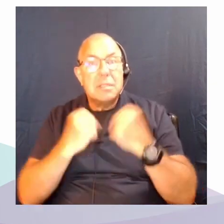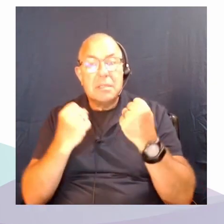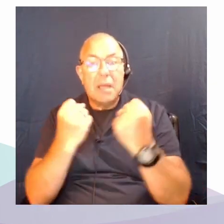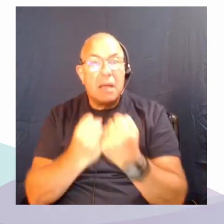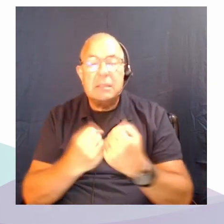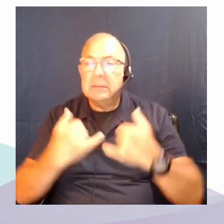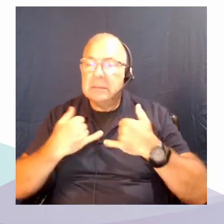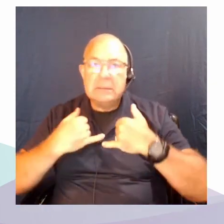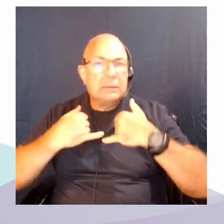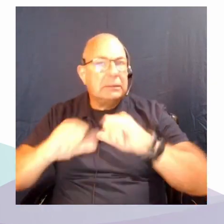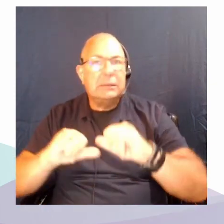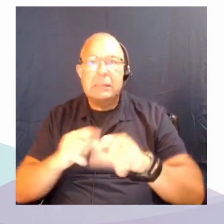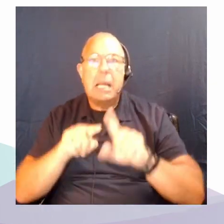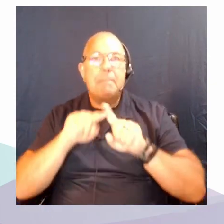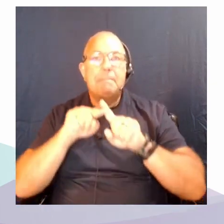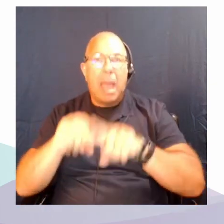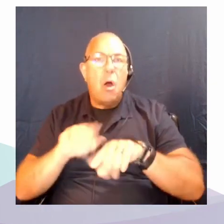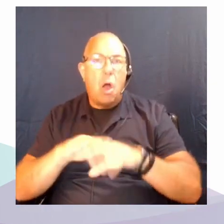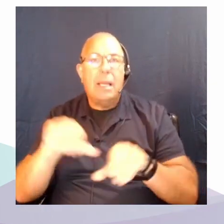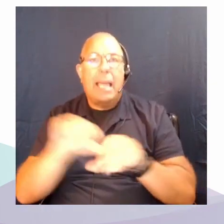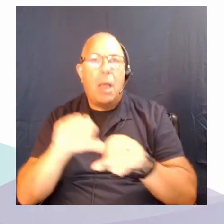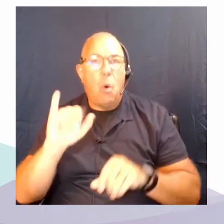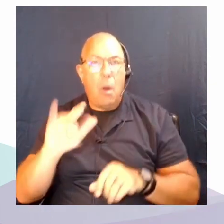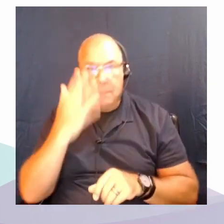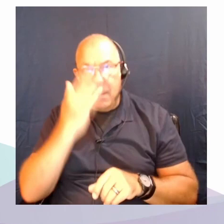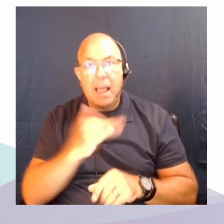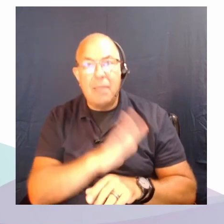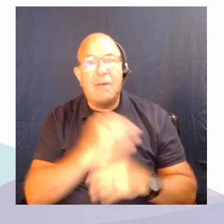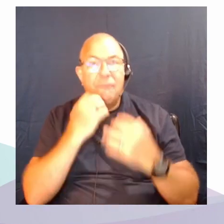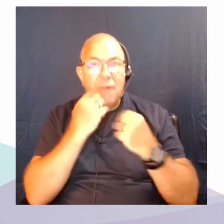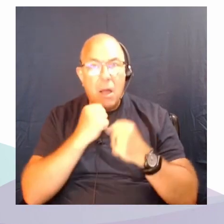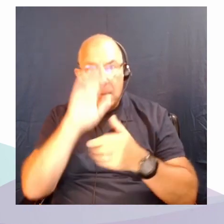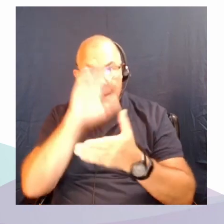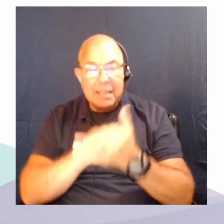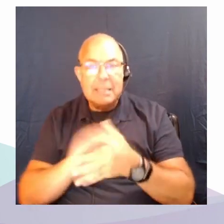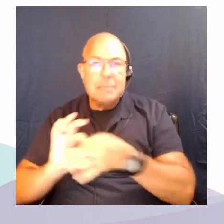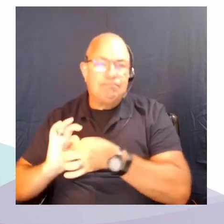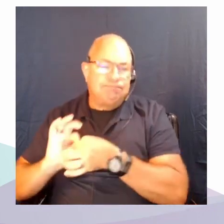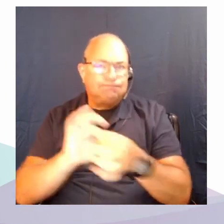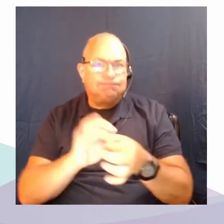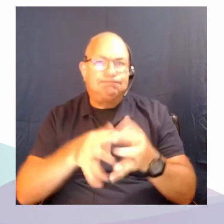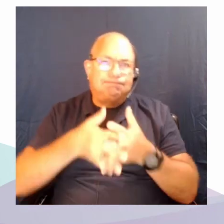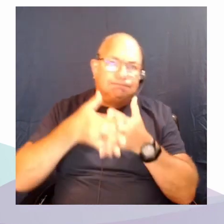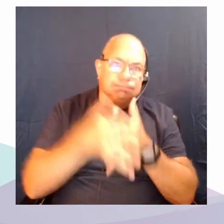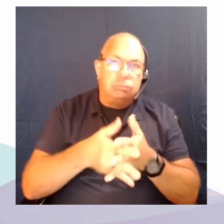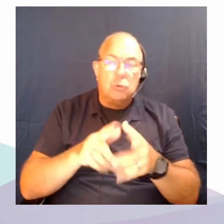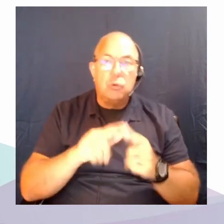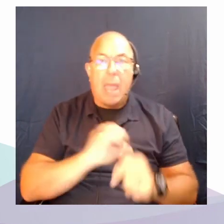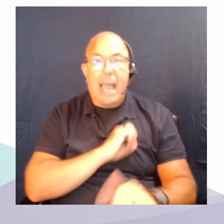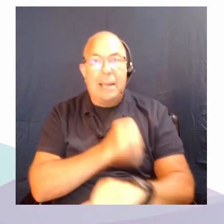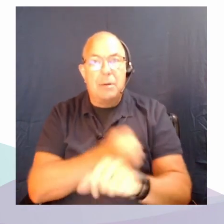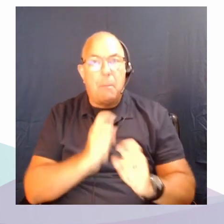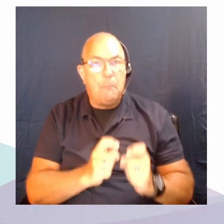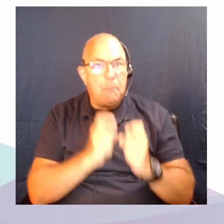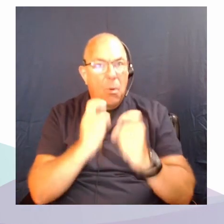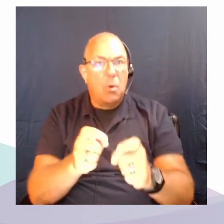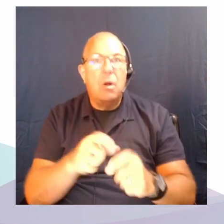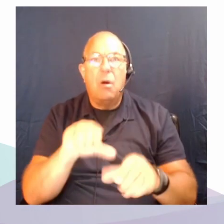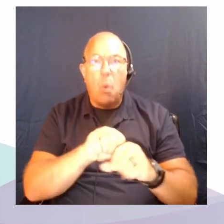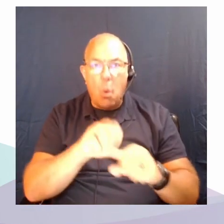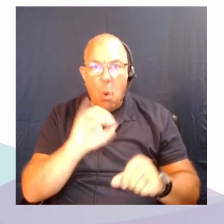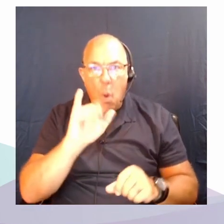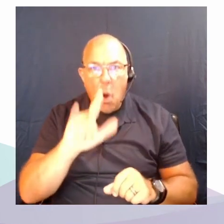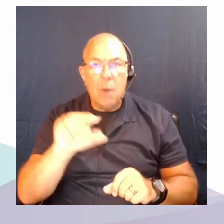society because its values and beliefs are tied so deeply to the energies provided by oil, gas, and coal.